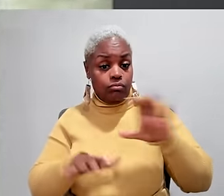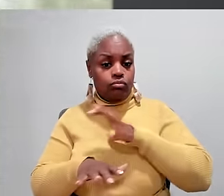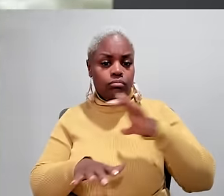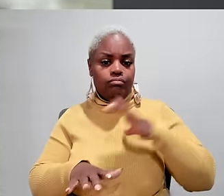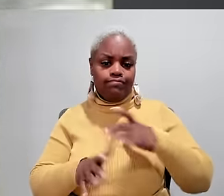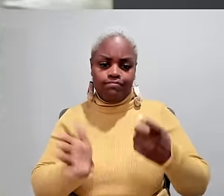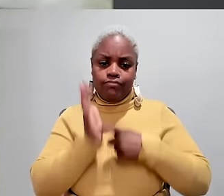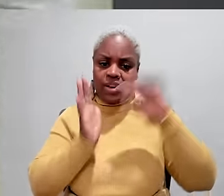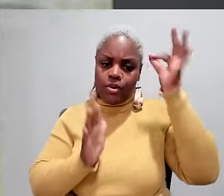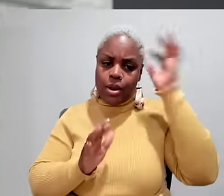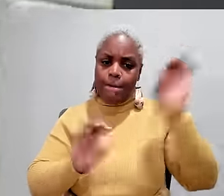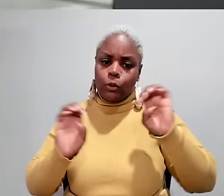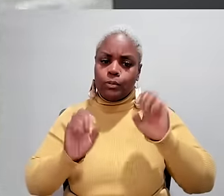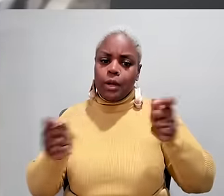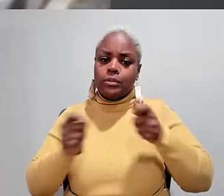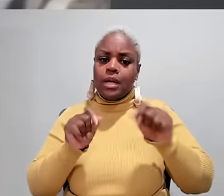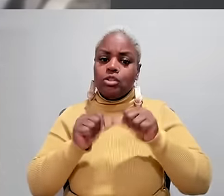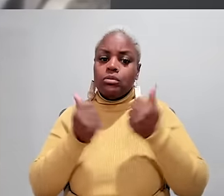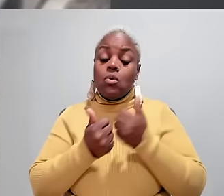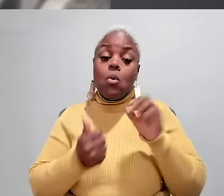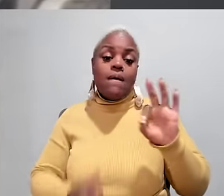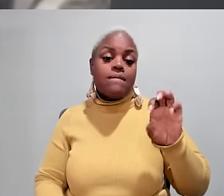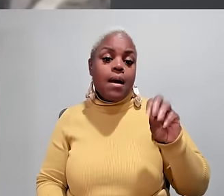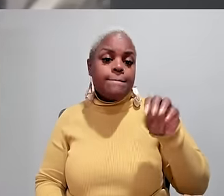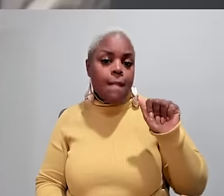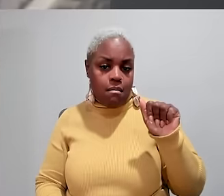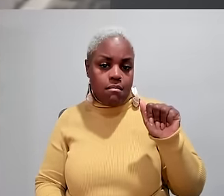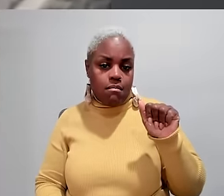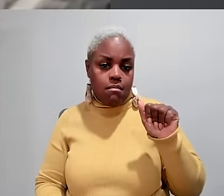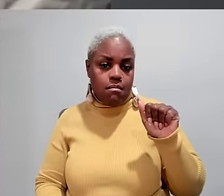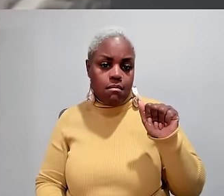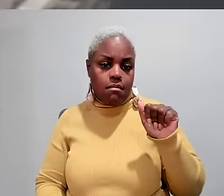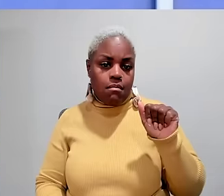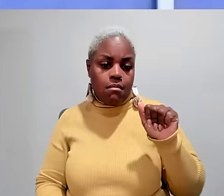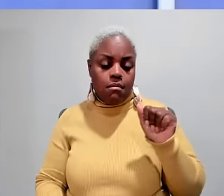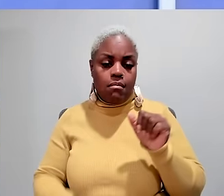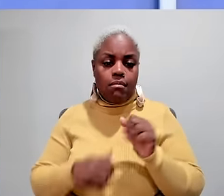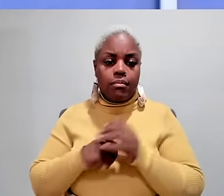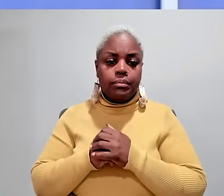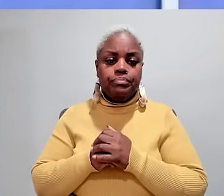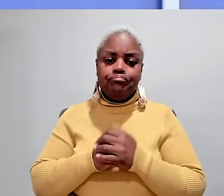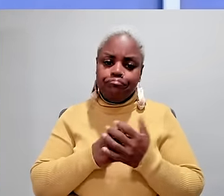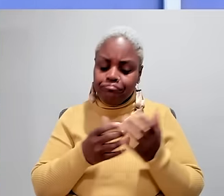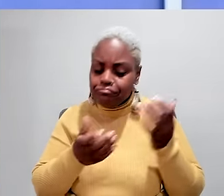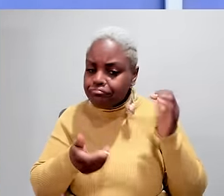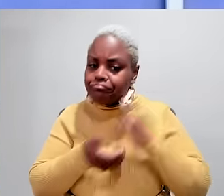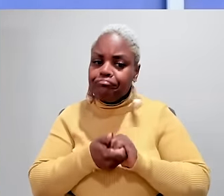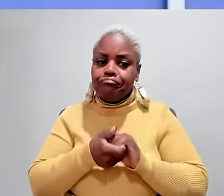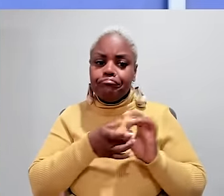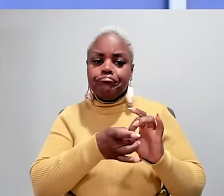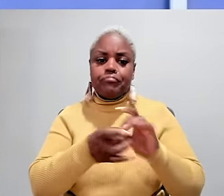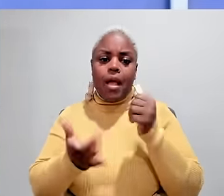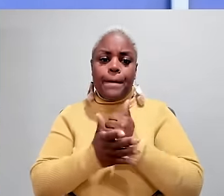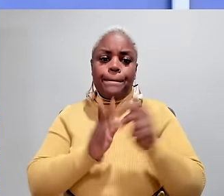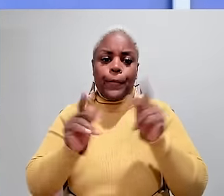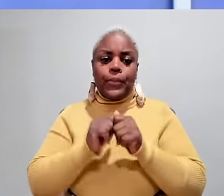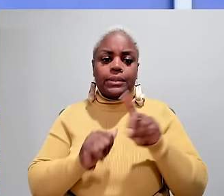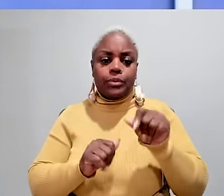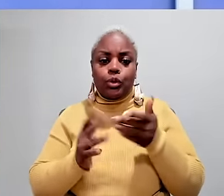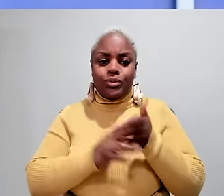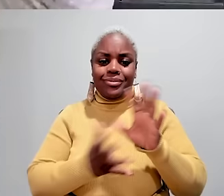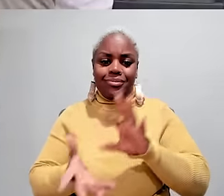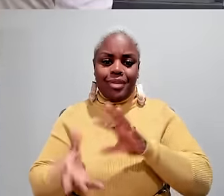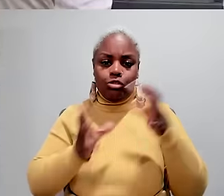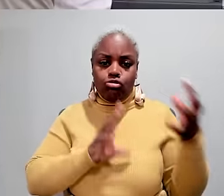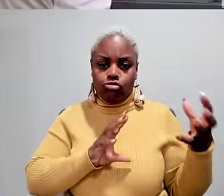In Katrina's aftermath, Congress mandated the Federal Emergency Management Agency, or FEMA, appoint